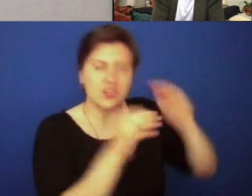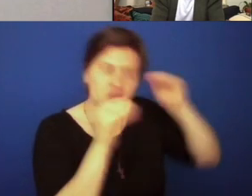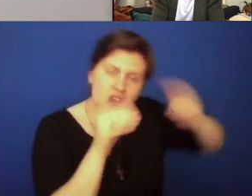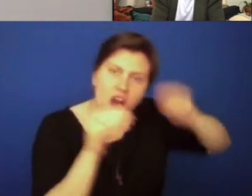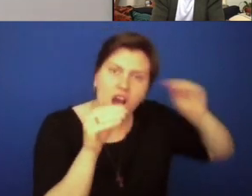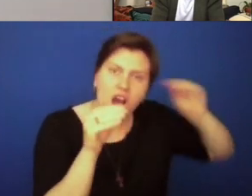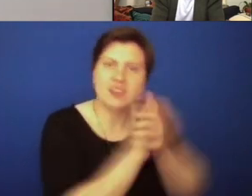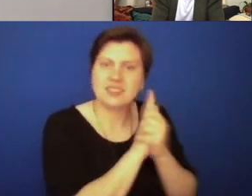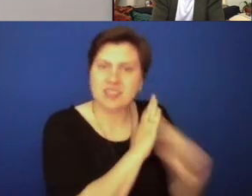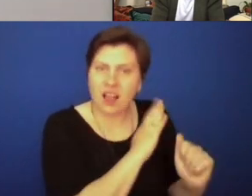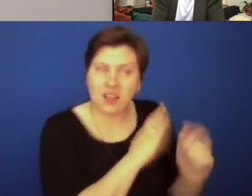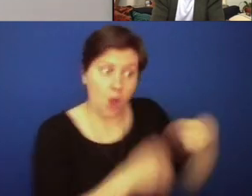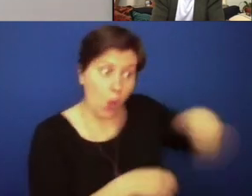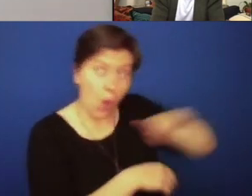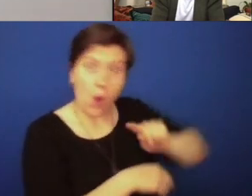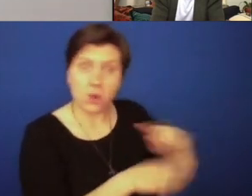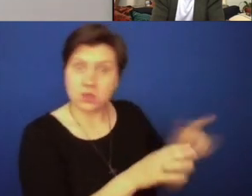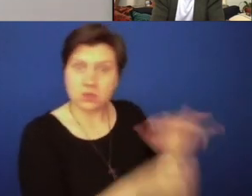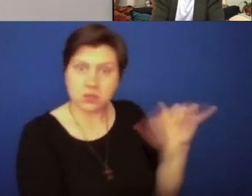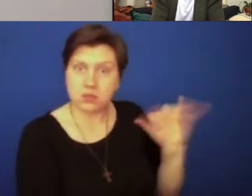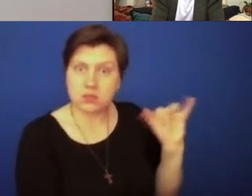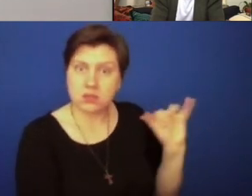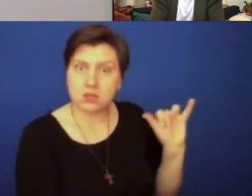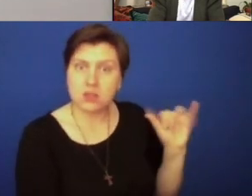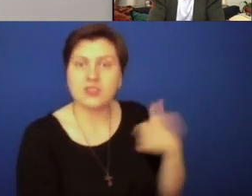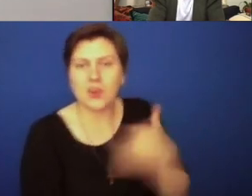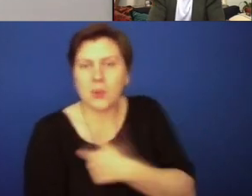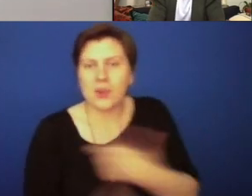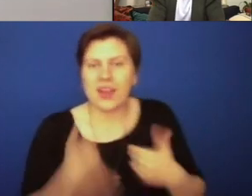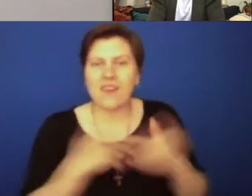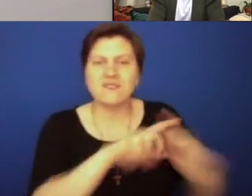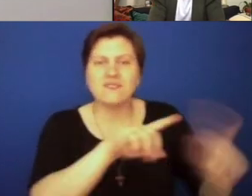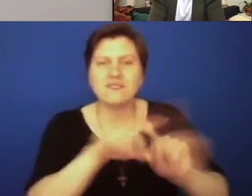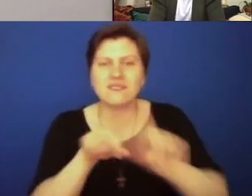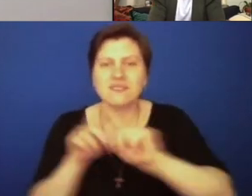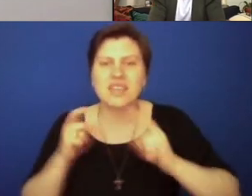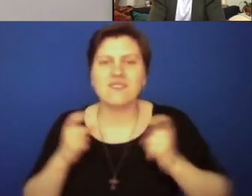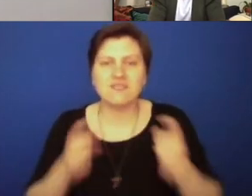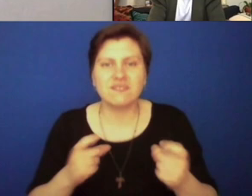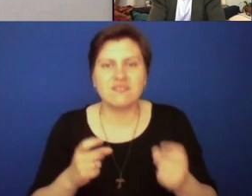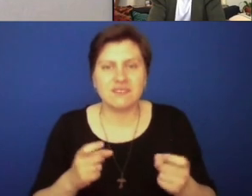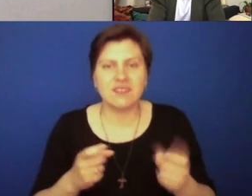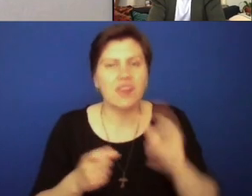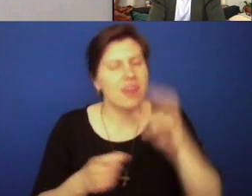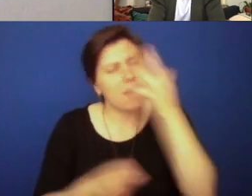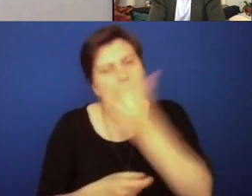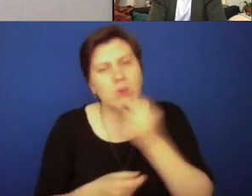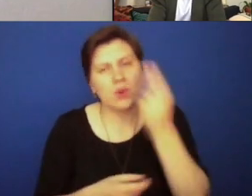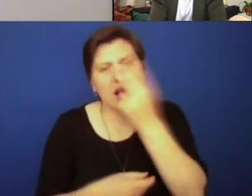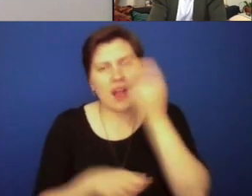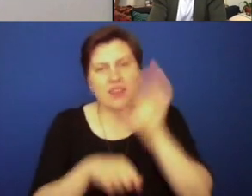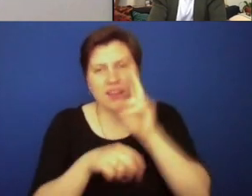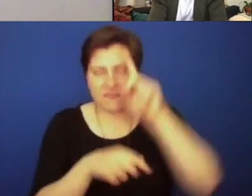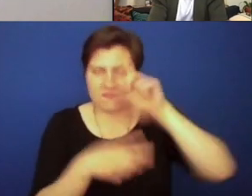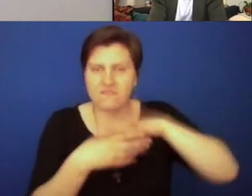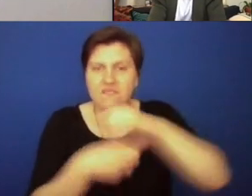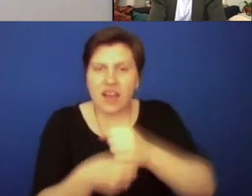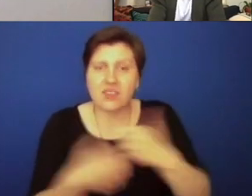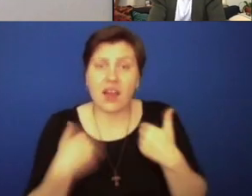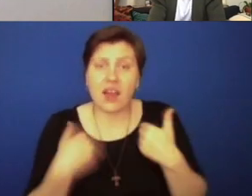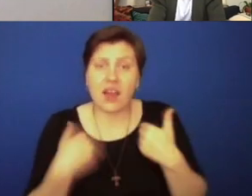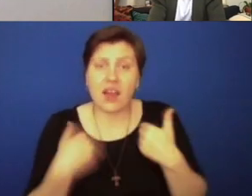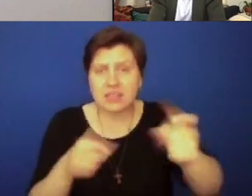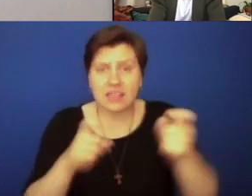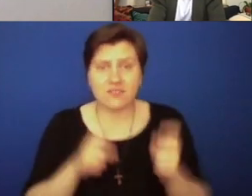people that taught skills to those. So all of us bring our gifts, and that's the beauty of our Catholic faith. We all have unique